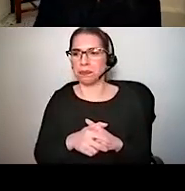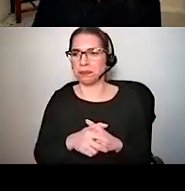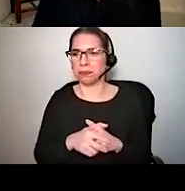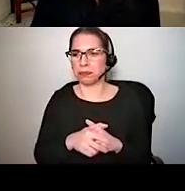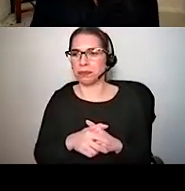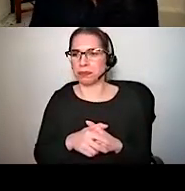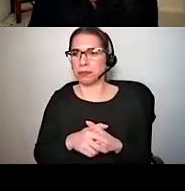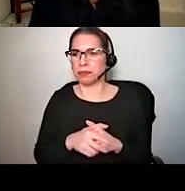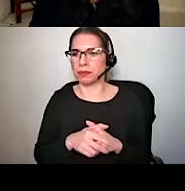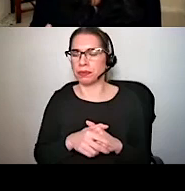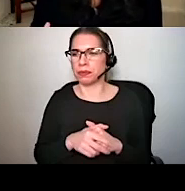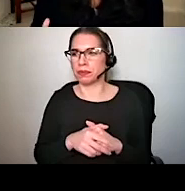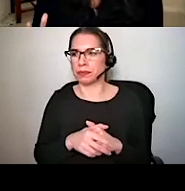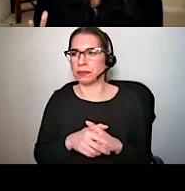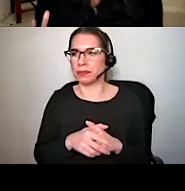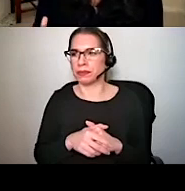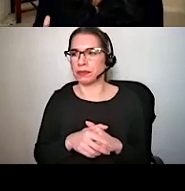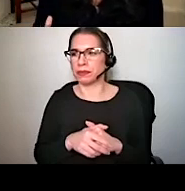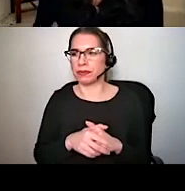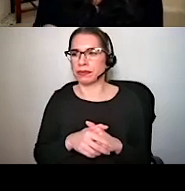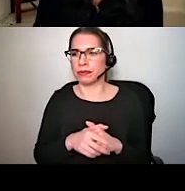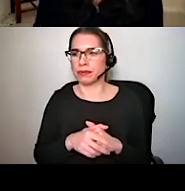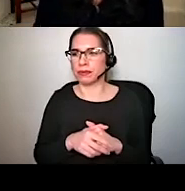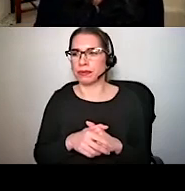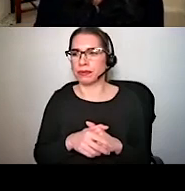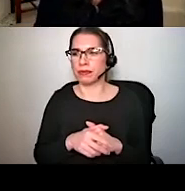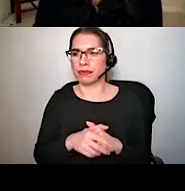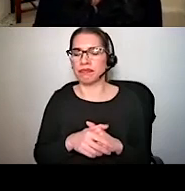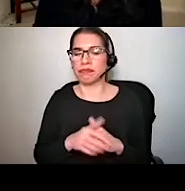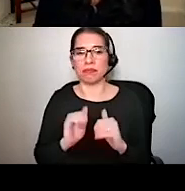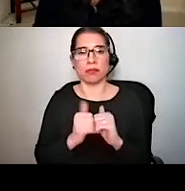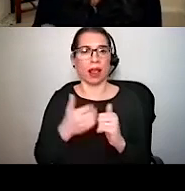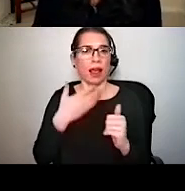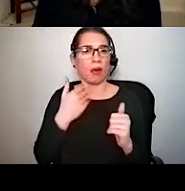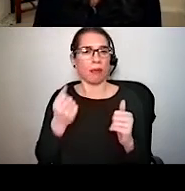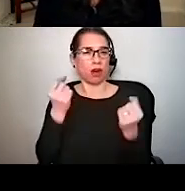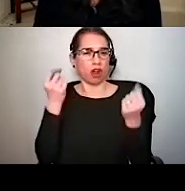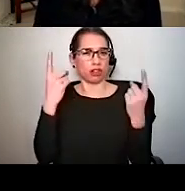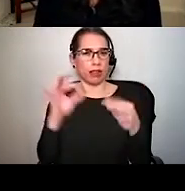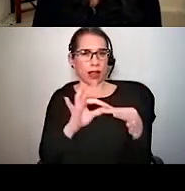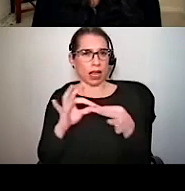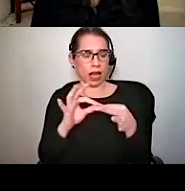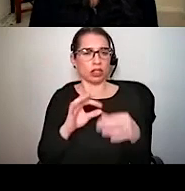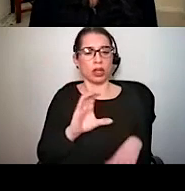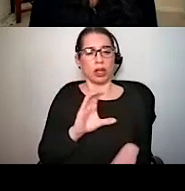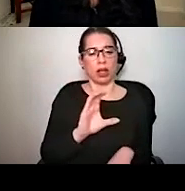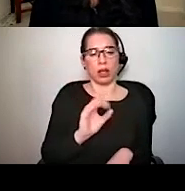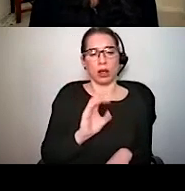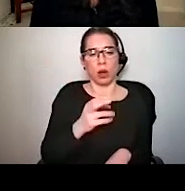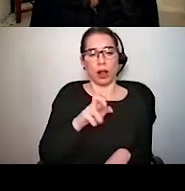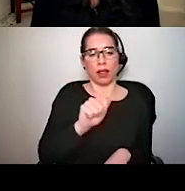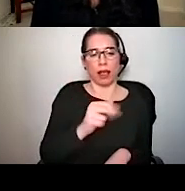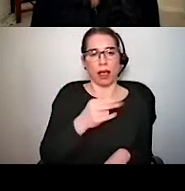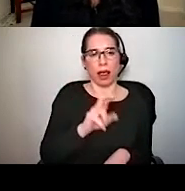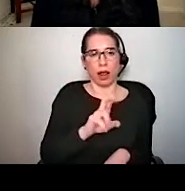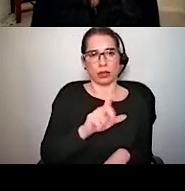So in the meantime, to better visualize this connection between the cochlear hair cells and the brain via these spiral ganglion neurons, we're going